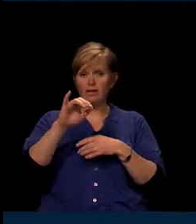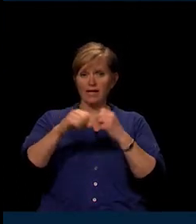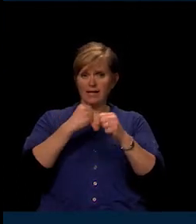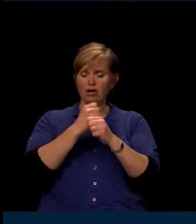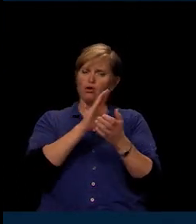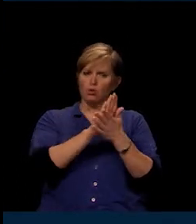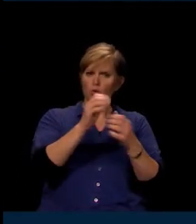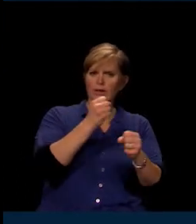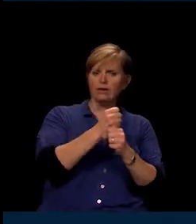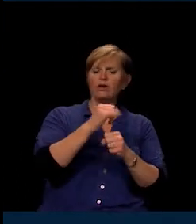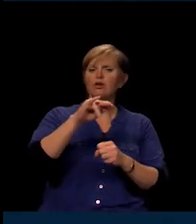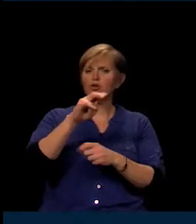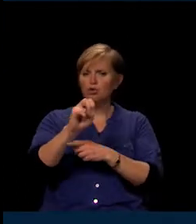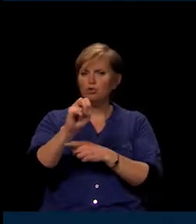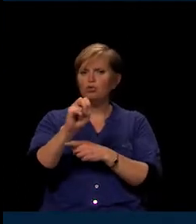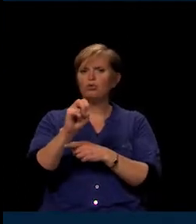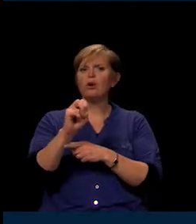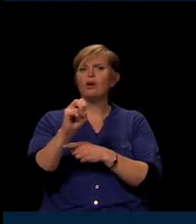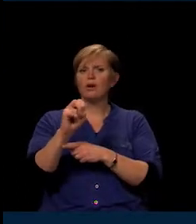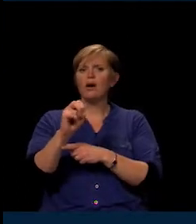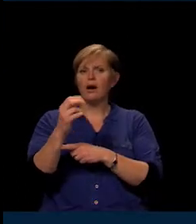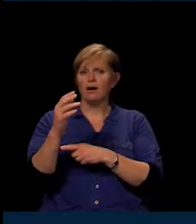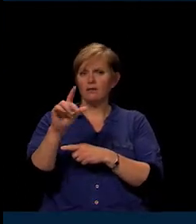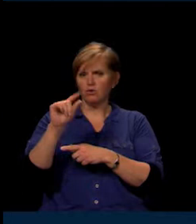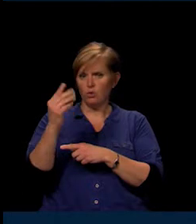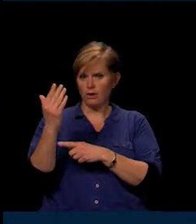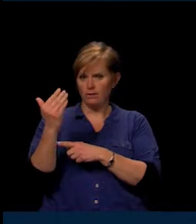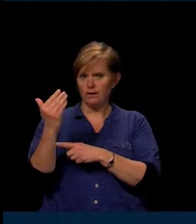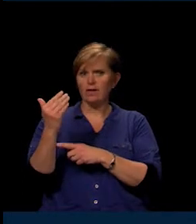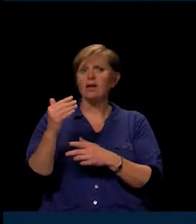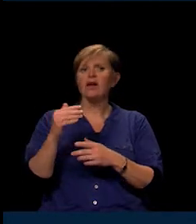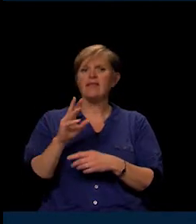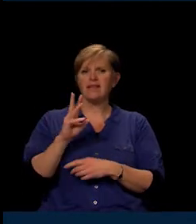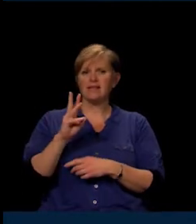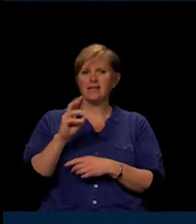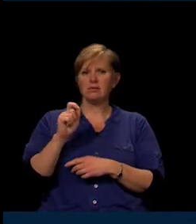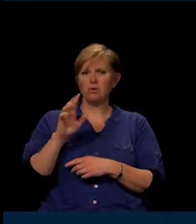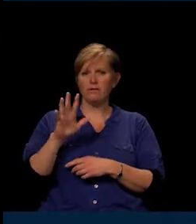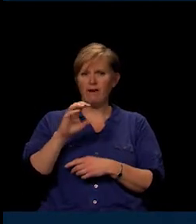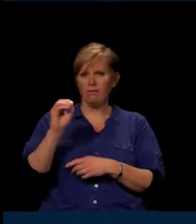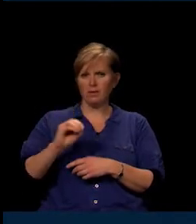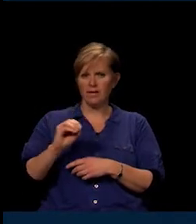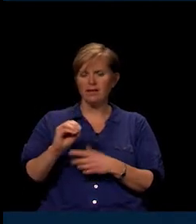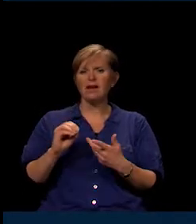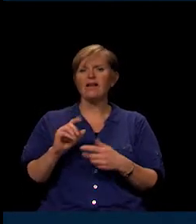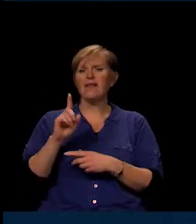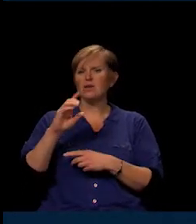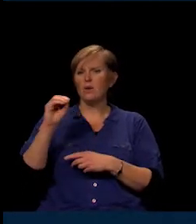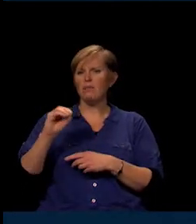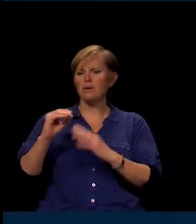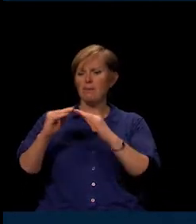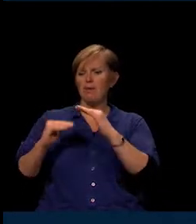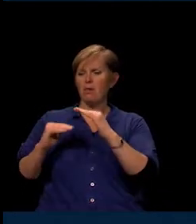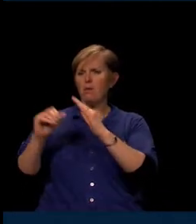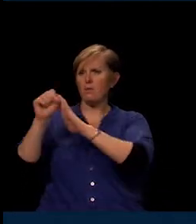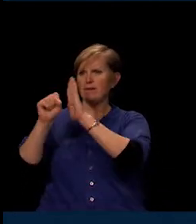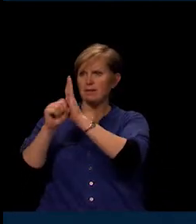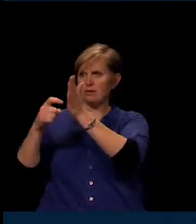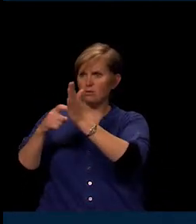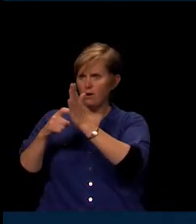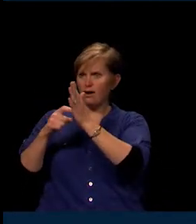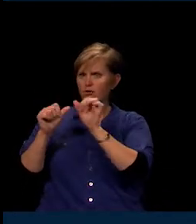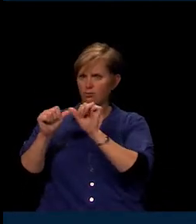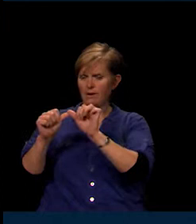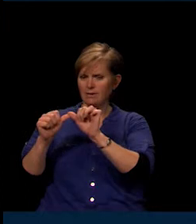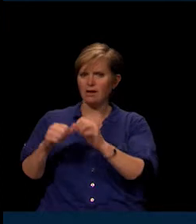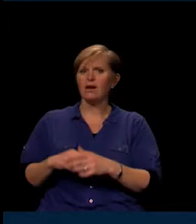6.5%. That's 1% below what the state is required statutorily to maintain. So even though